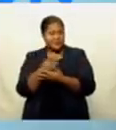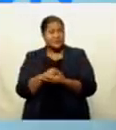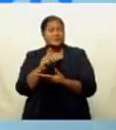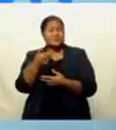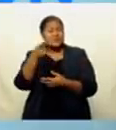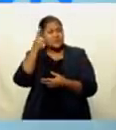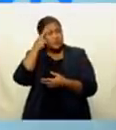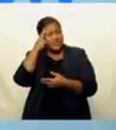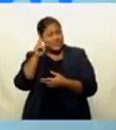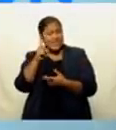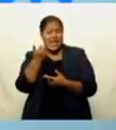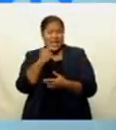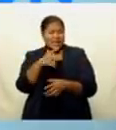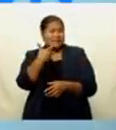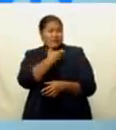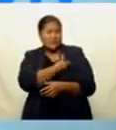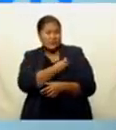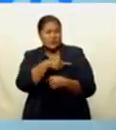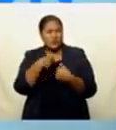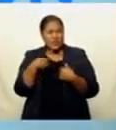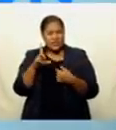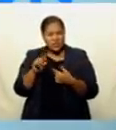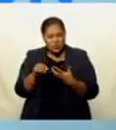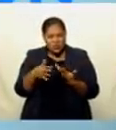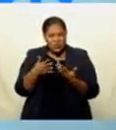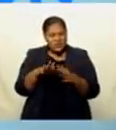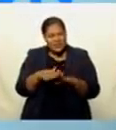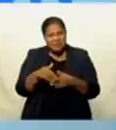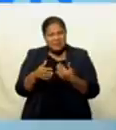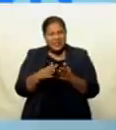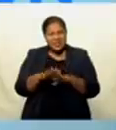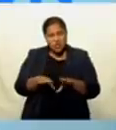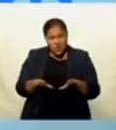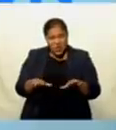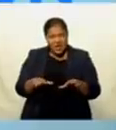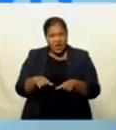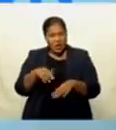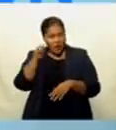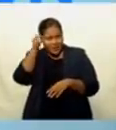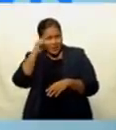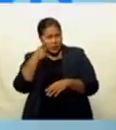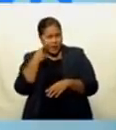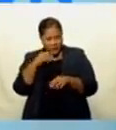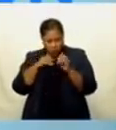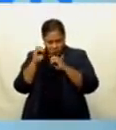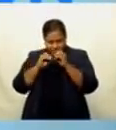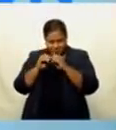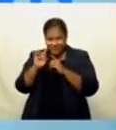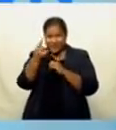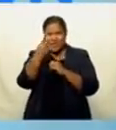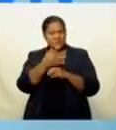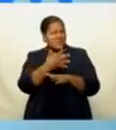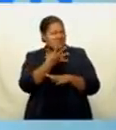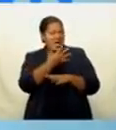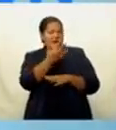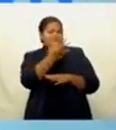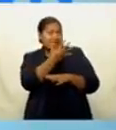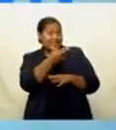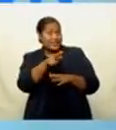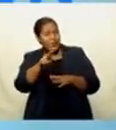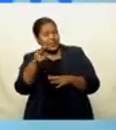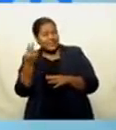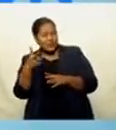jab we do, whether it be a kid or an adult, we have to observe them for at least a good 10 to 15, 20 minutes or so,